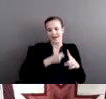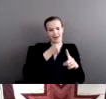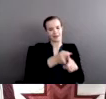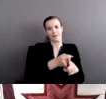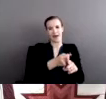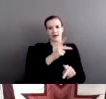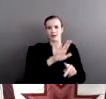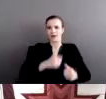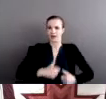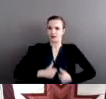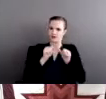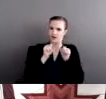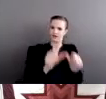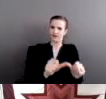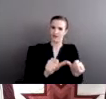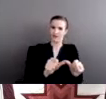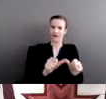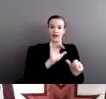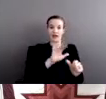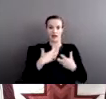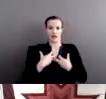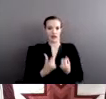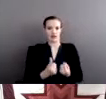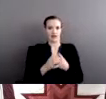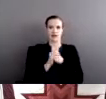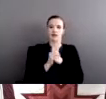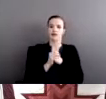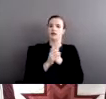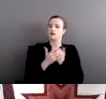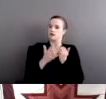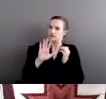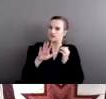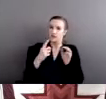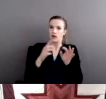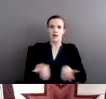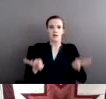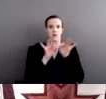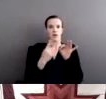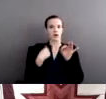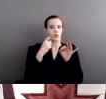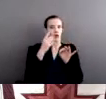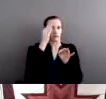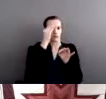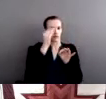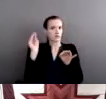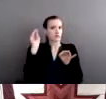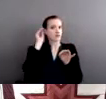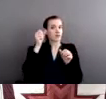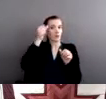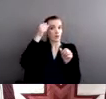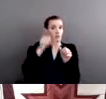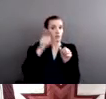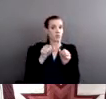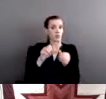and solace and healing. So we have to remember that story along with the harms that just come